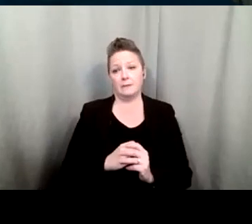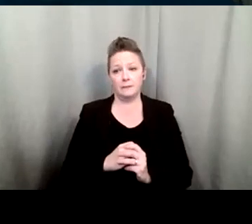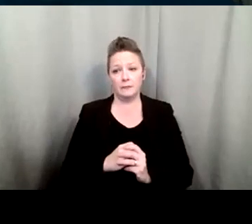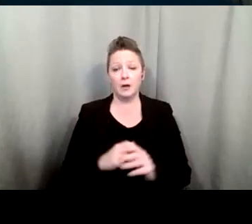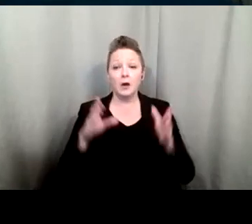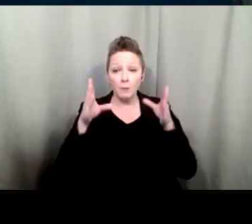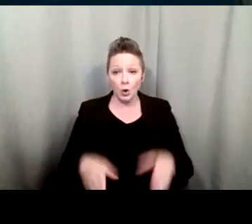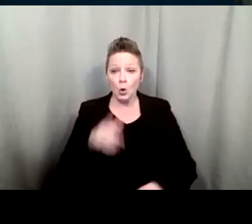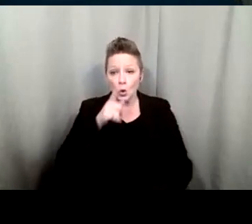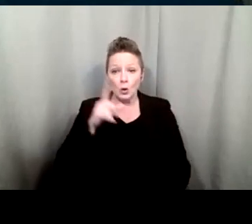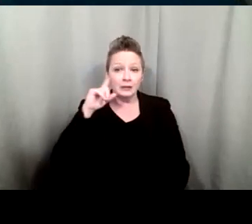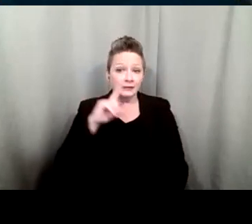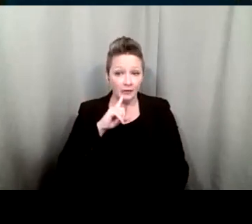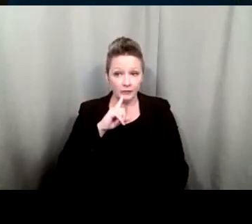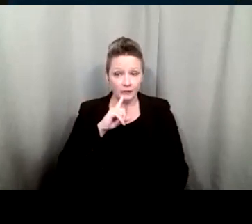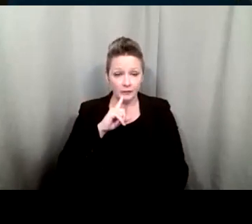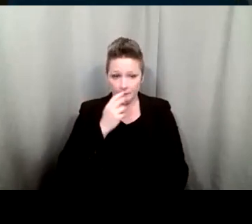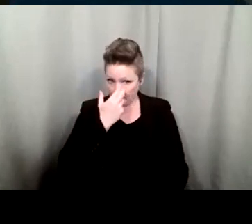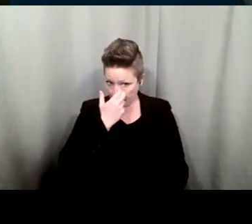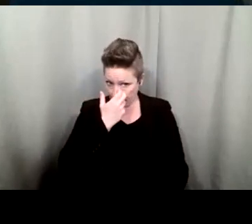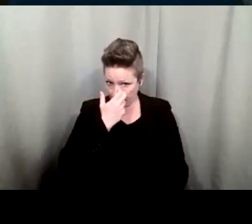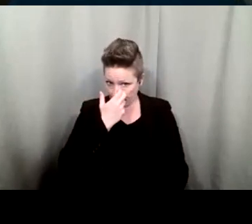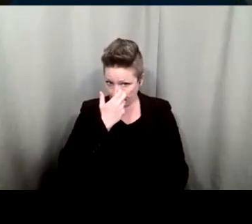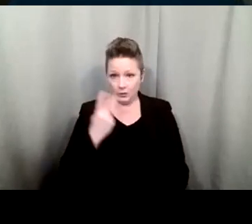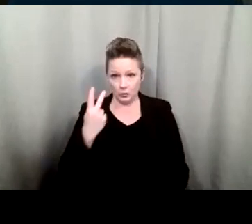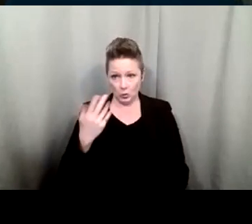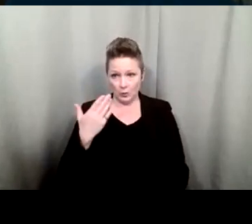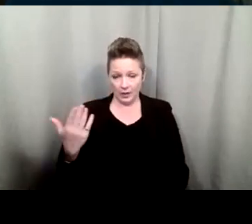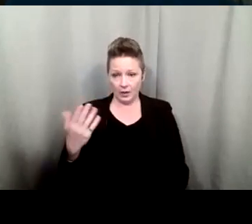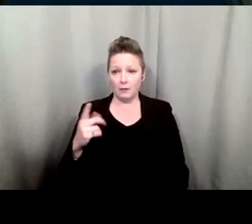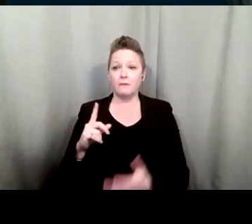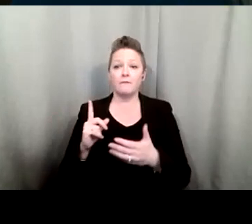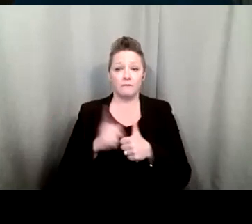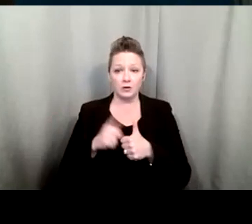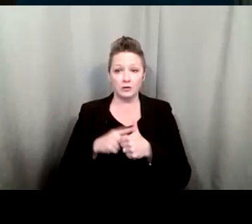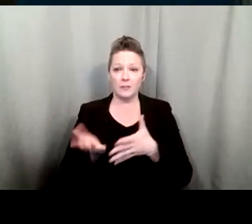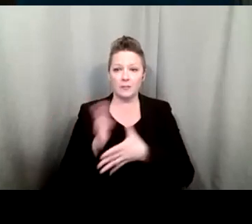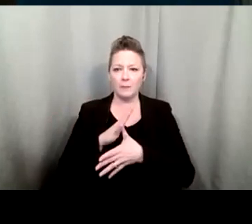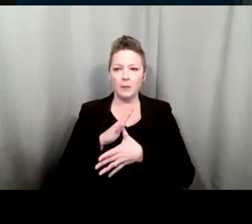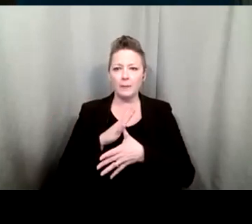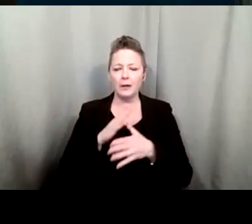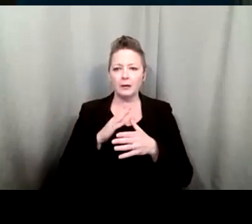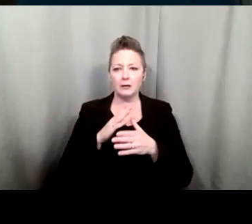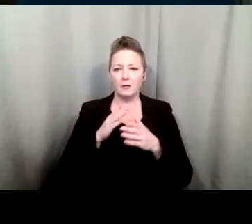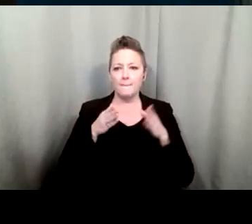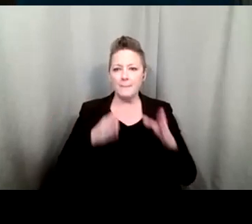deaf we're talking about two things one is their primary miscommunication is visual